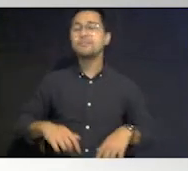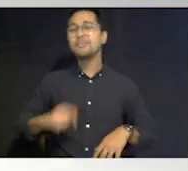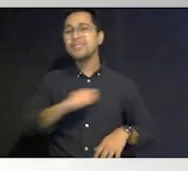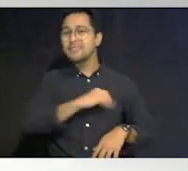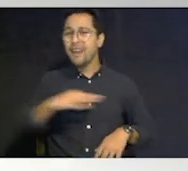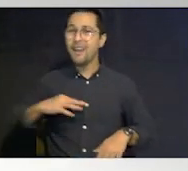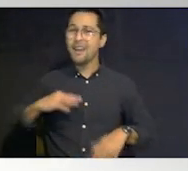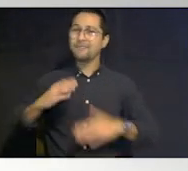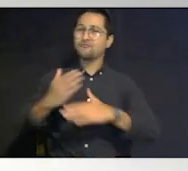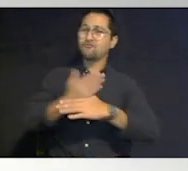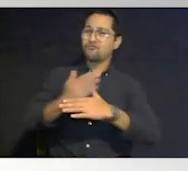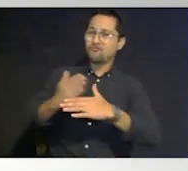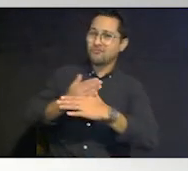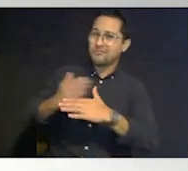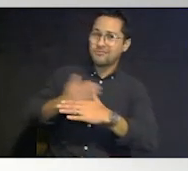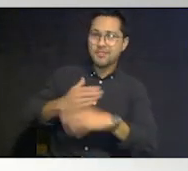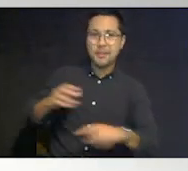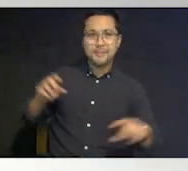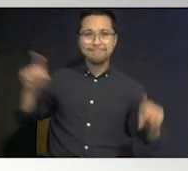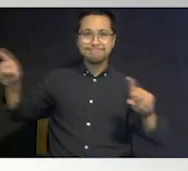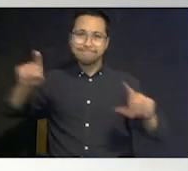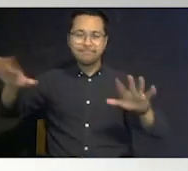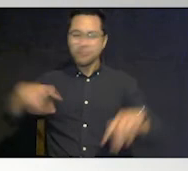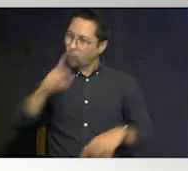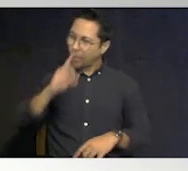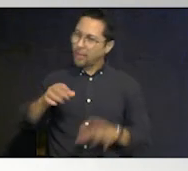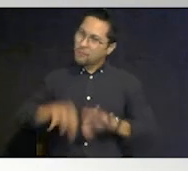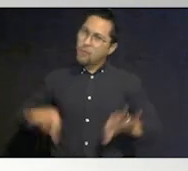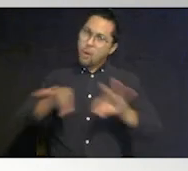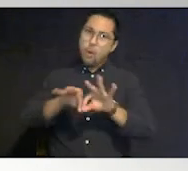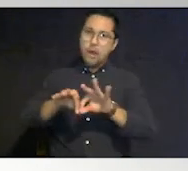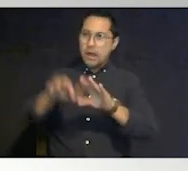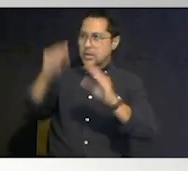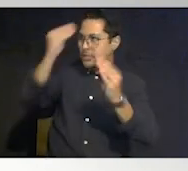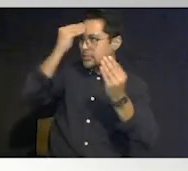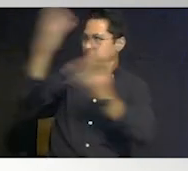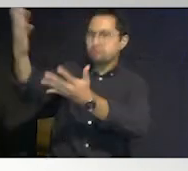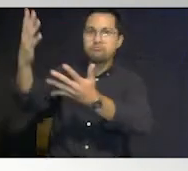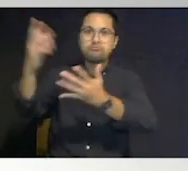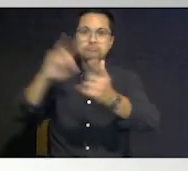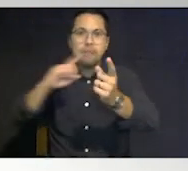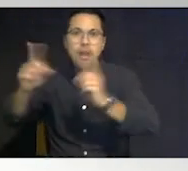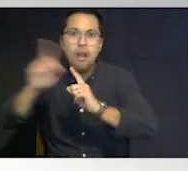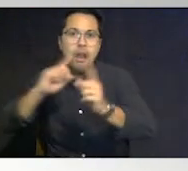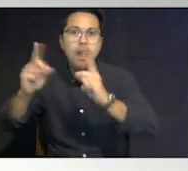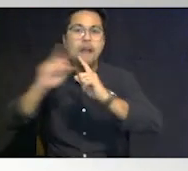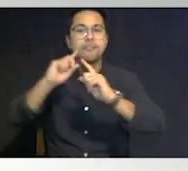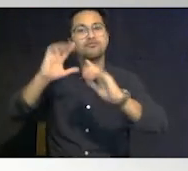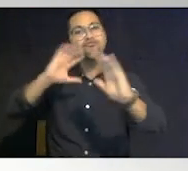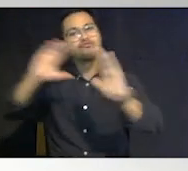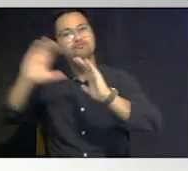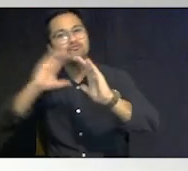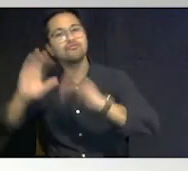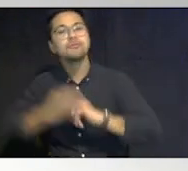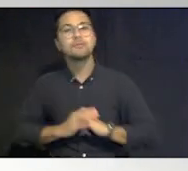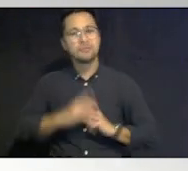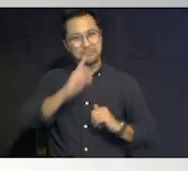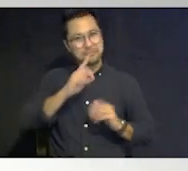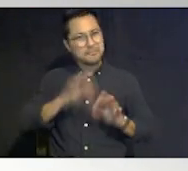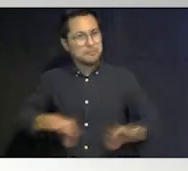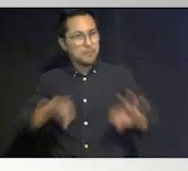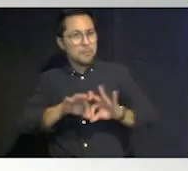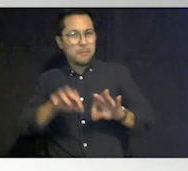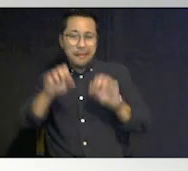um but it's those conversations it's those conversations that are so important that literally can